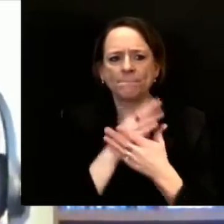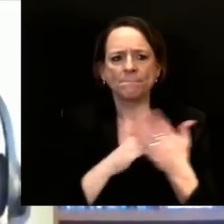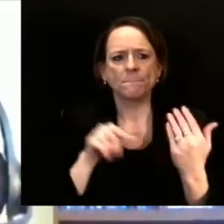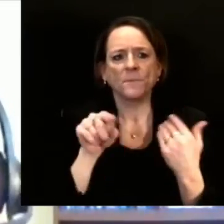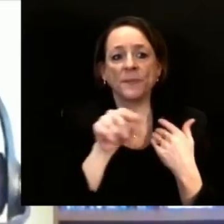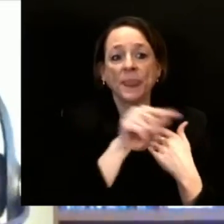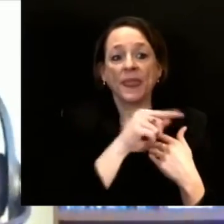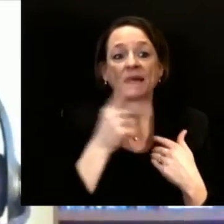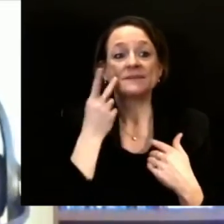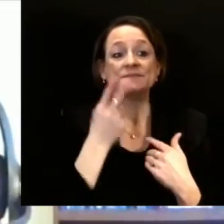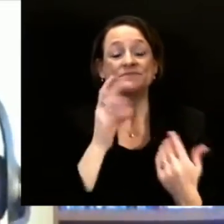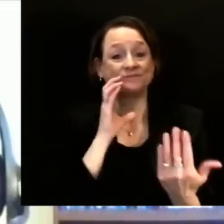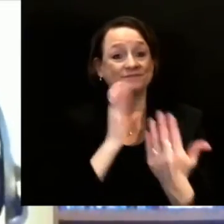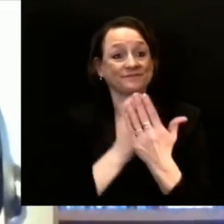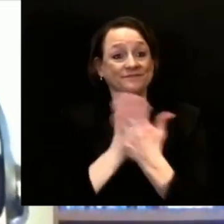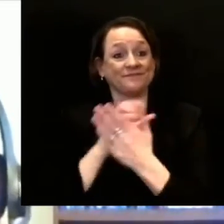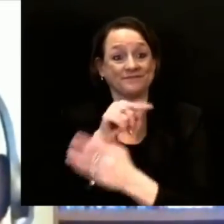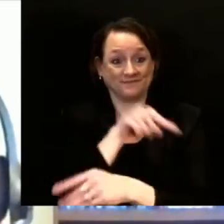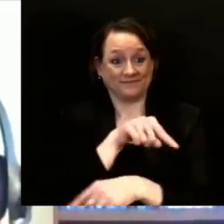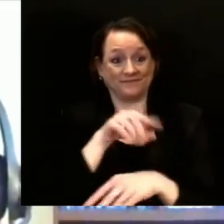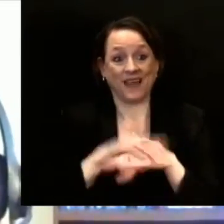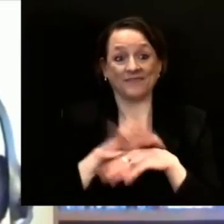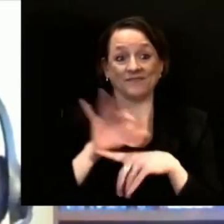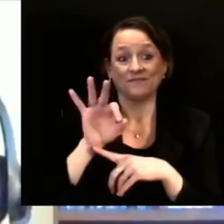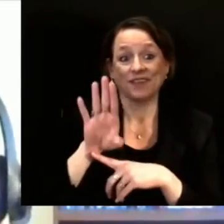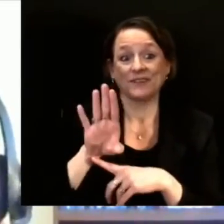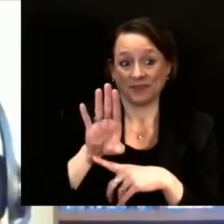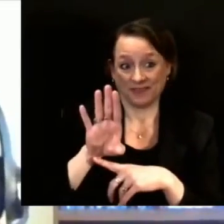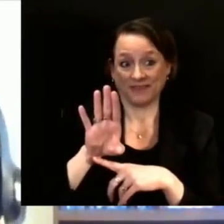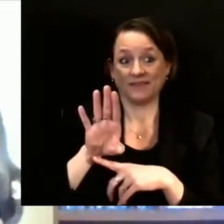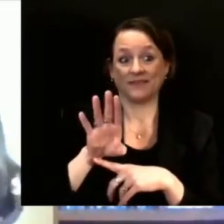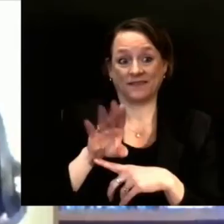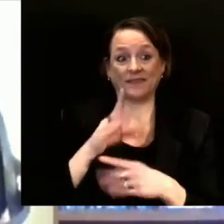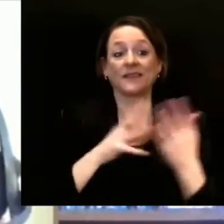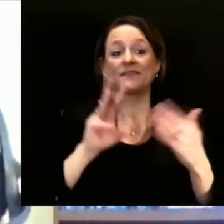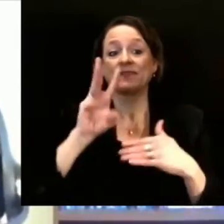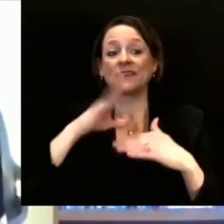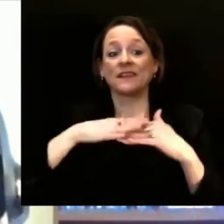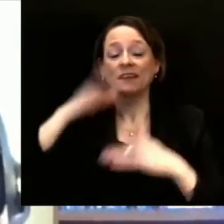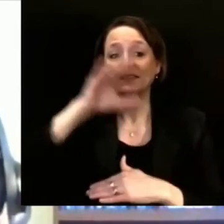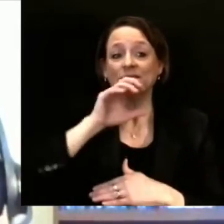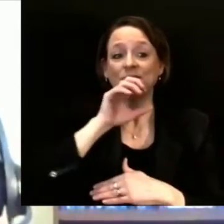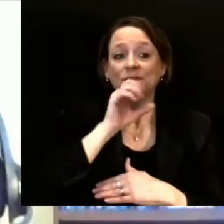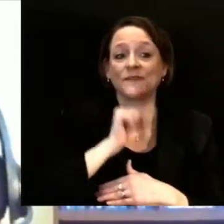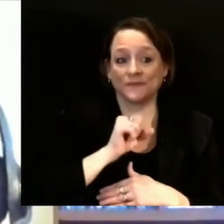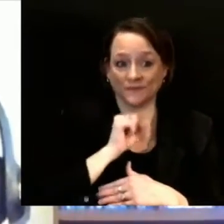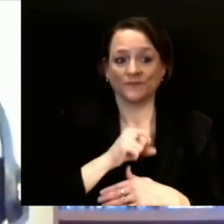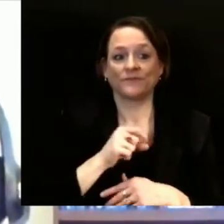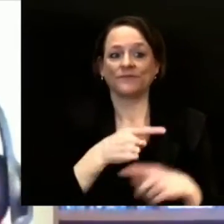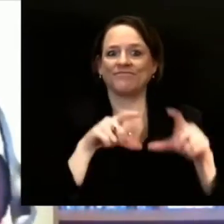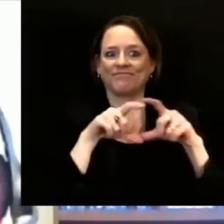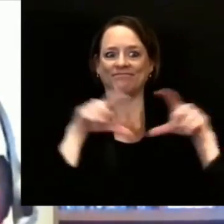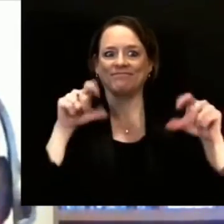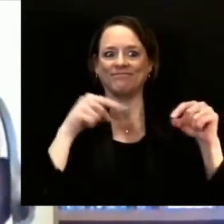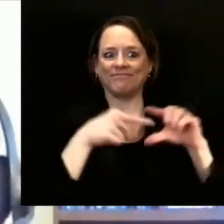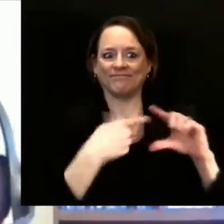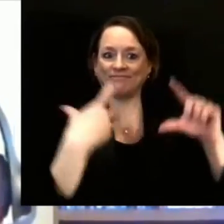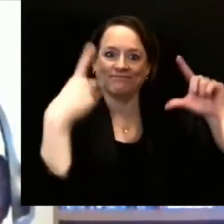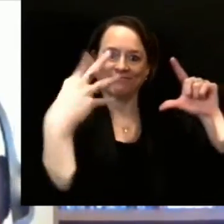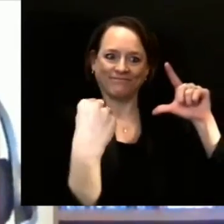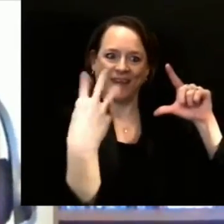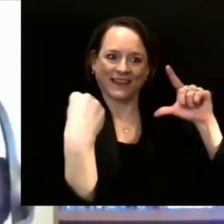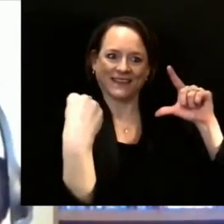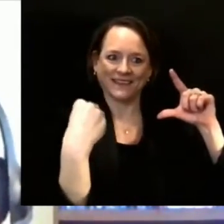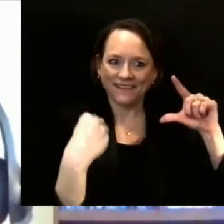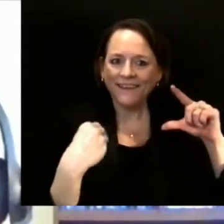just like we saw healthcare workers in the early days. We are seeing healthcare systems rise to the